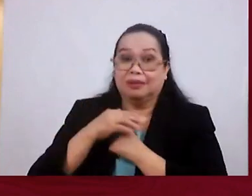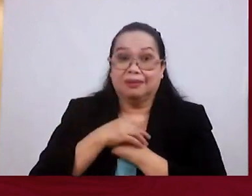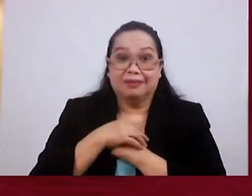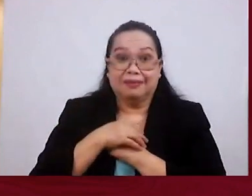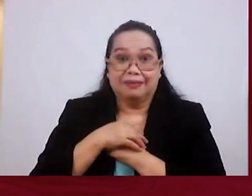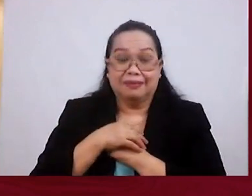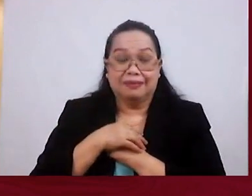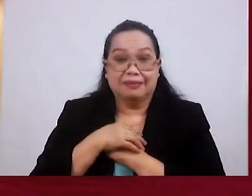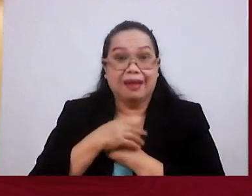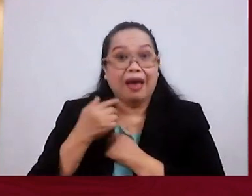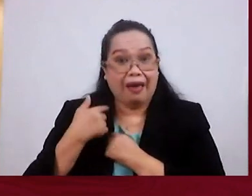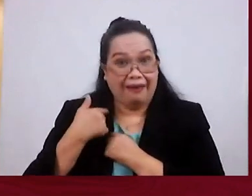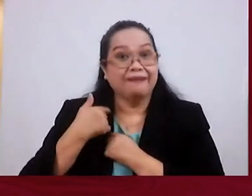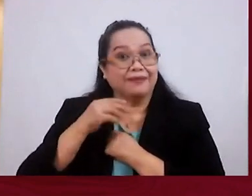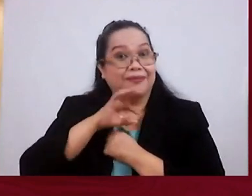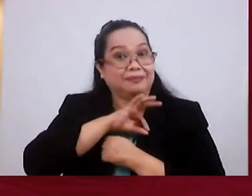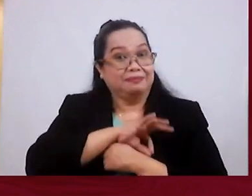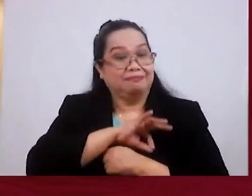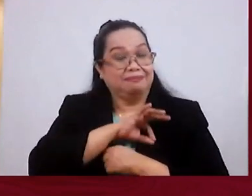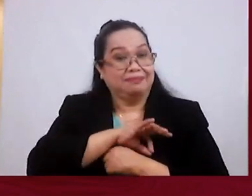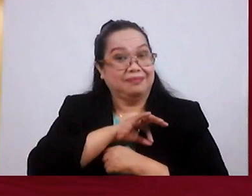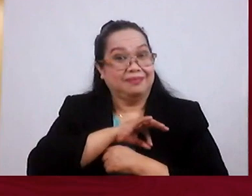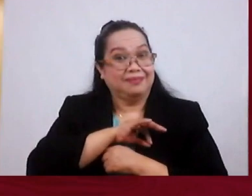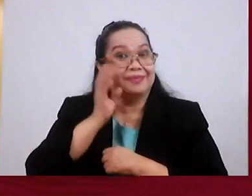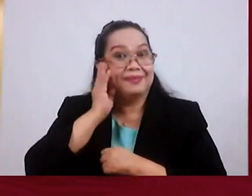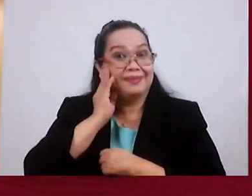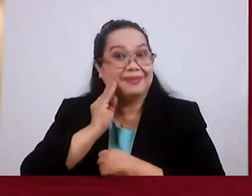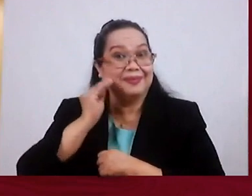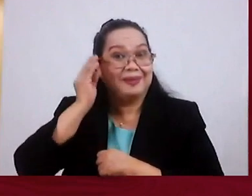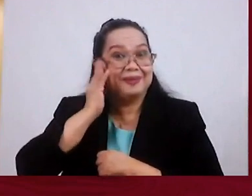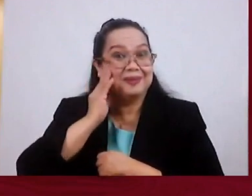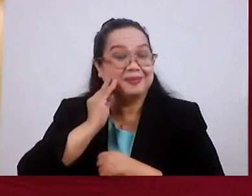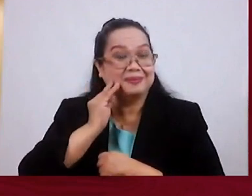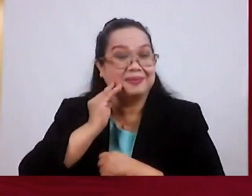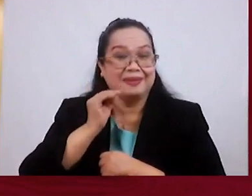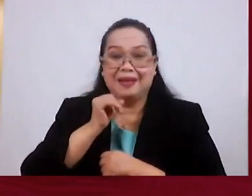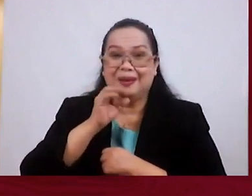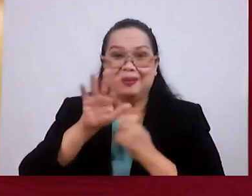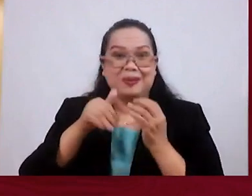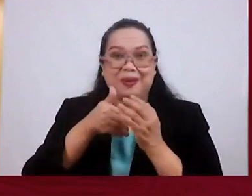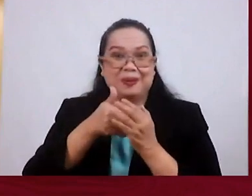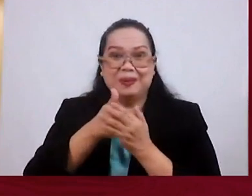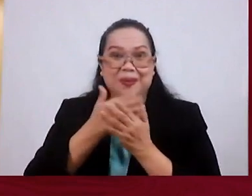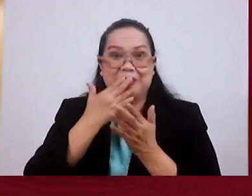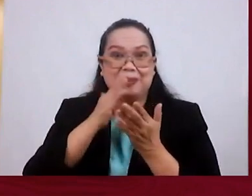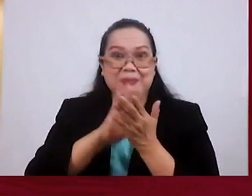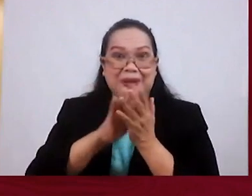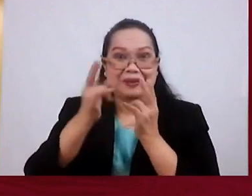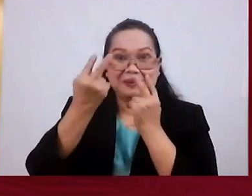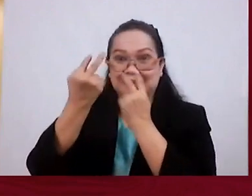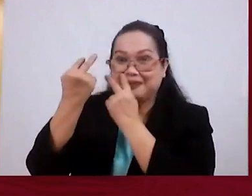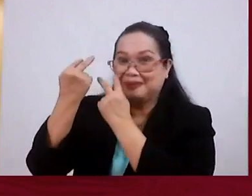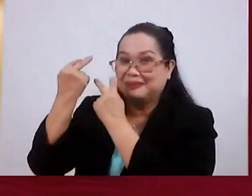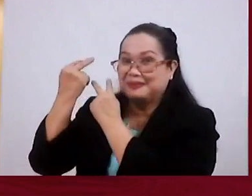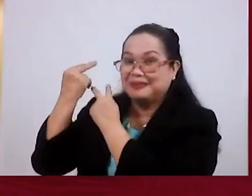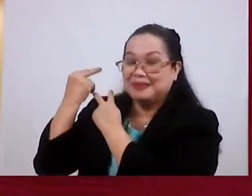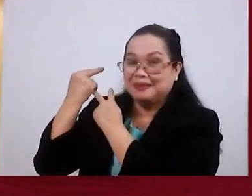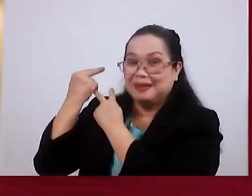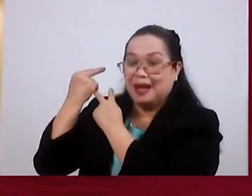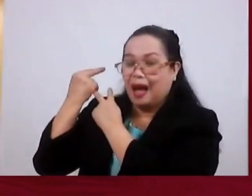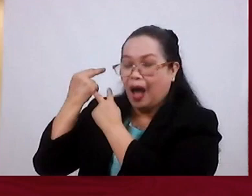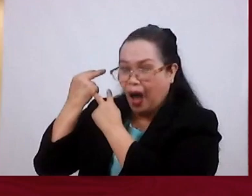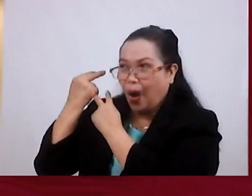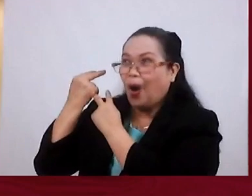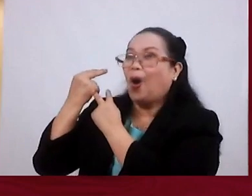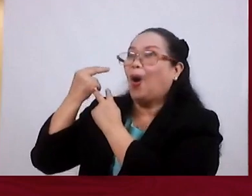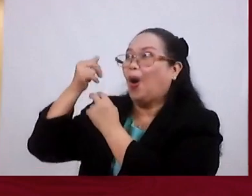There Is Benefit In Going Through Your Past It's Not All Bad To Go Back Through Your Past If Reviewing